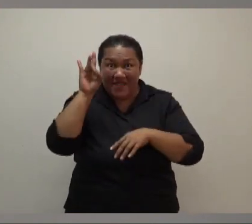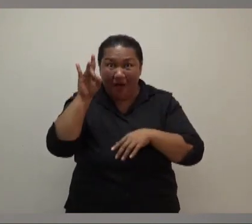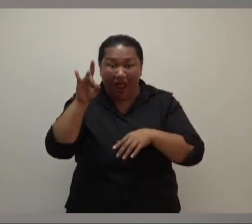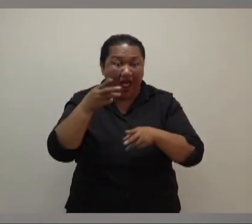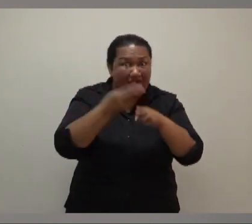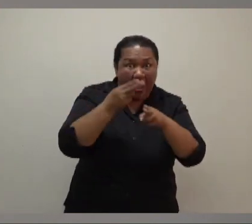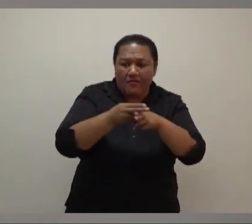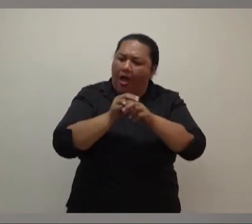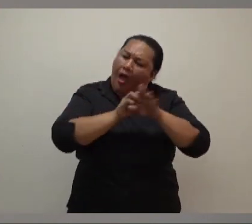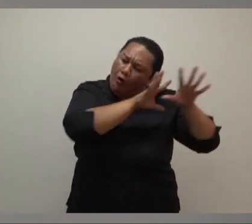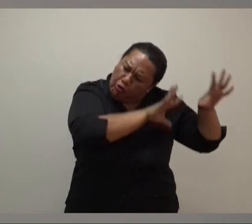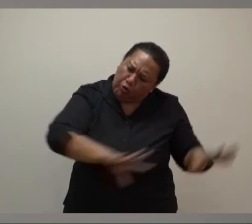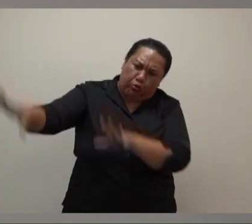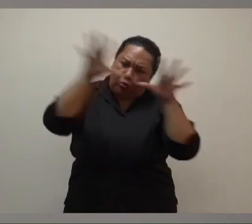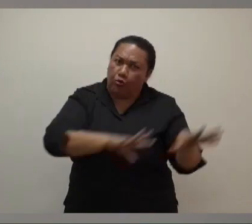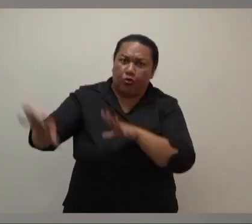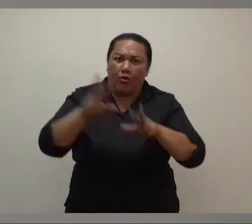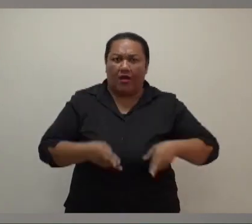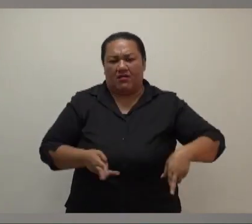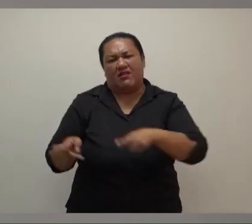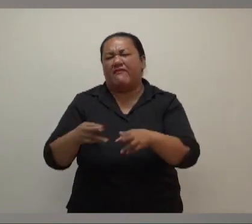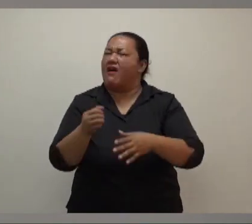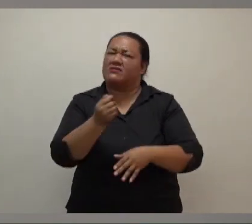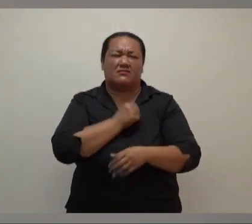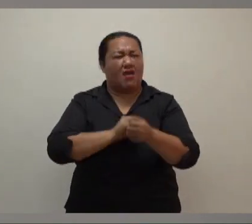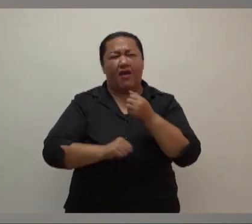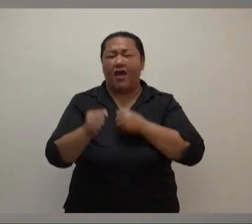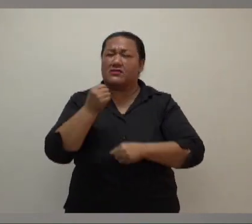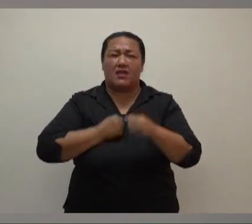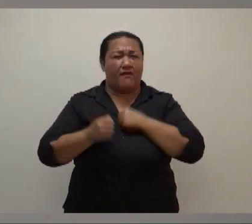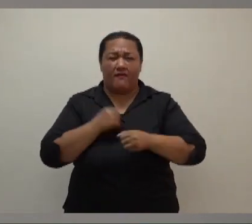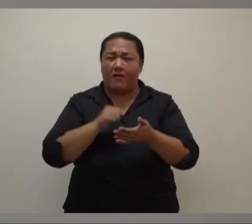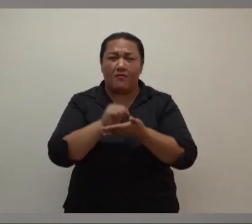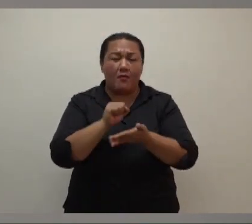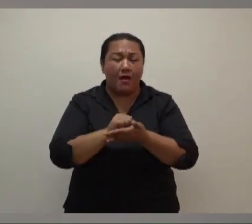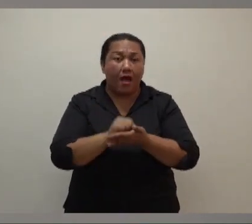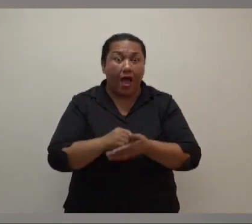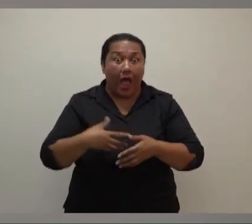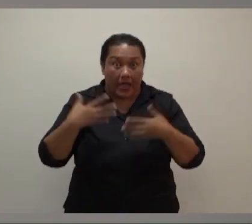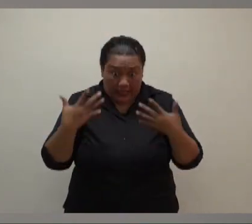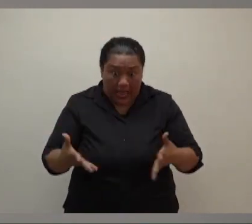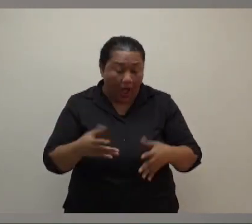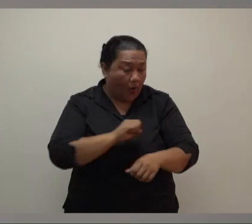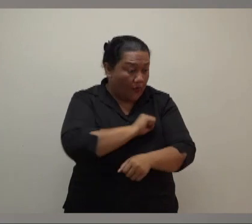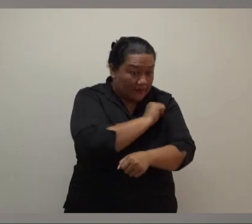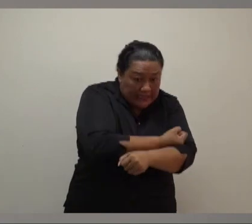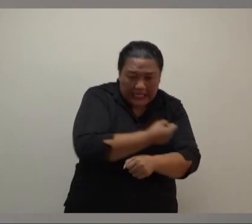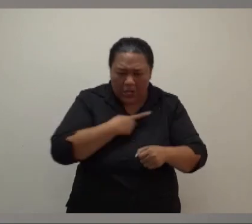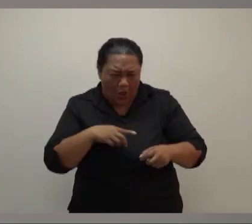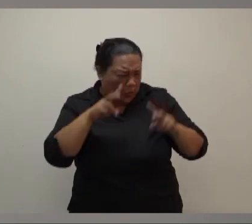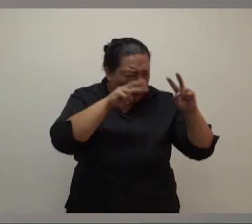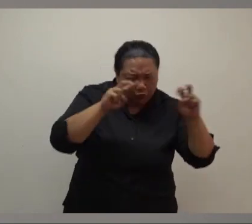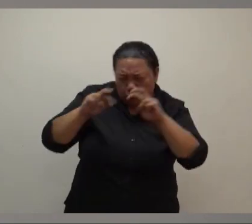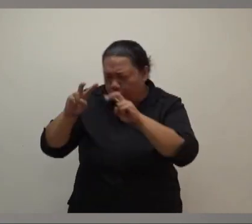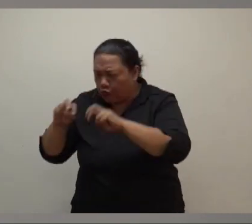grow back better to feed families here in Fiji and strengthen our agricultural exports, all of which strengthens our farmers' bottom line.